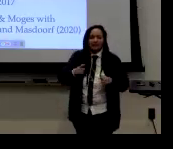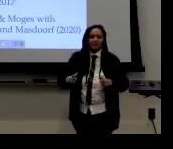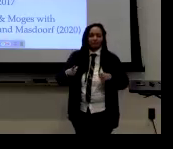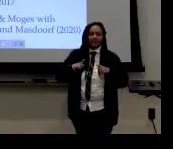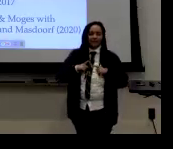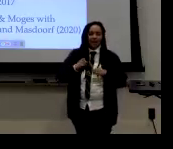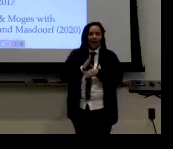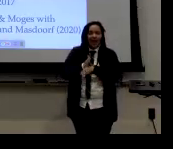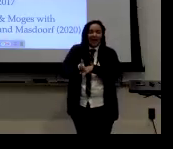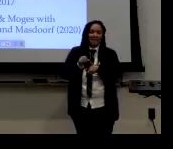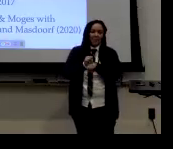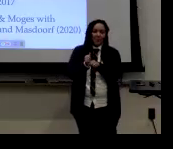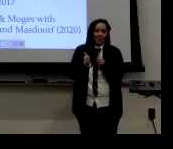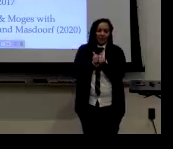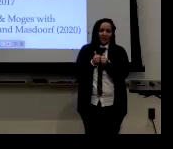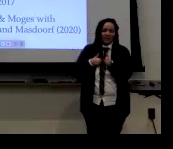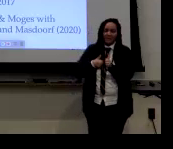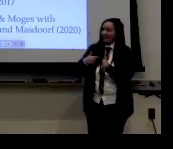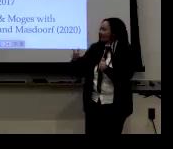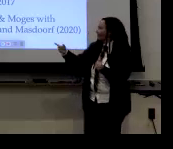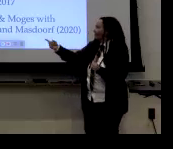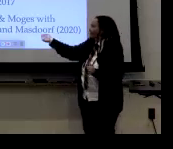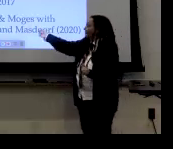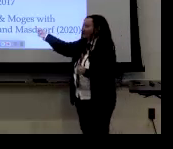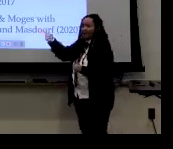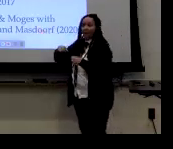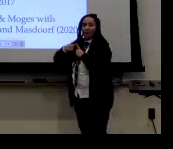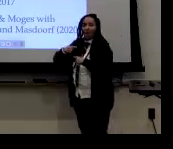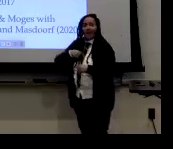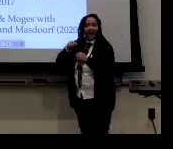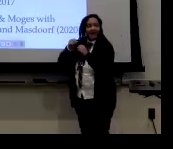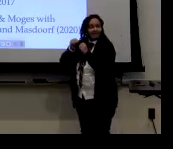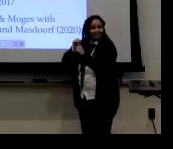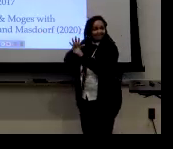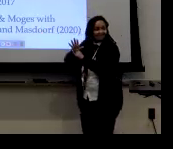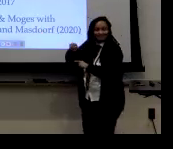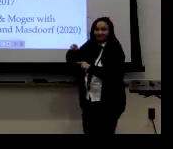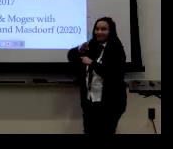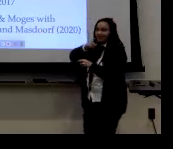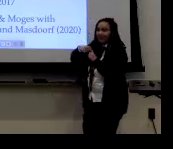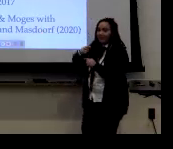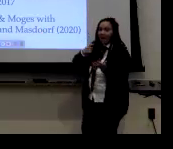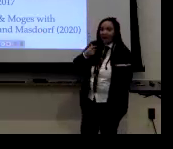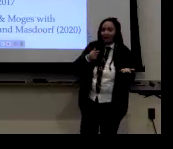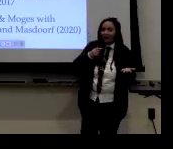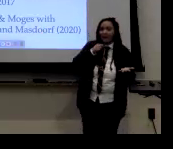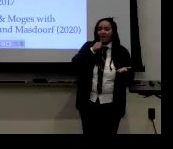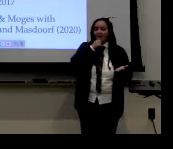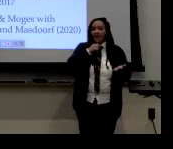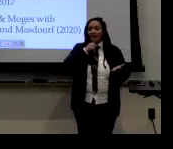Africa. And she actually just retired from working with me on this last paper.